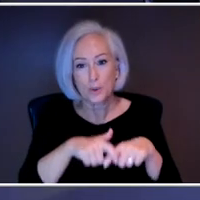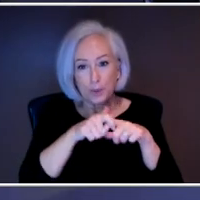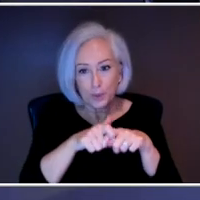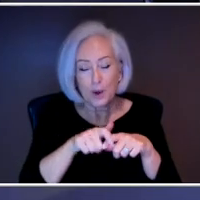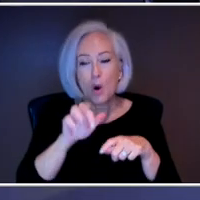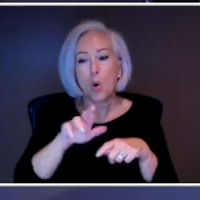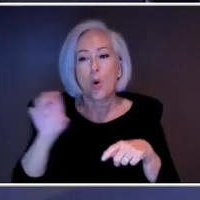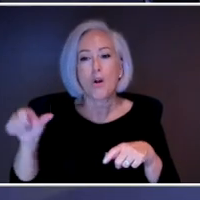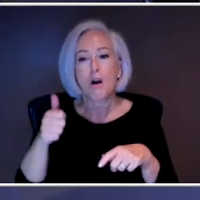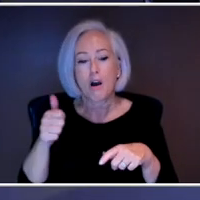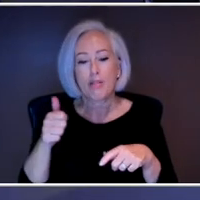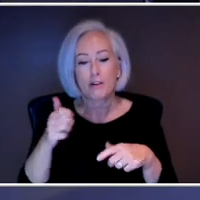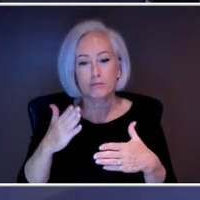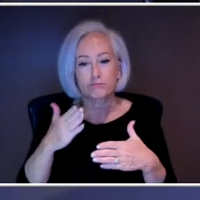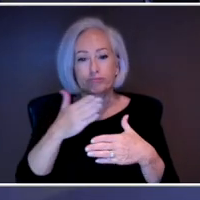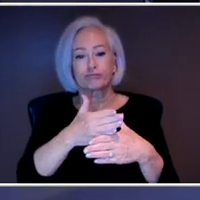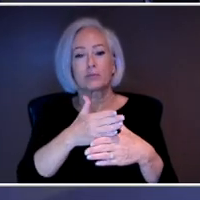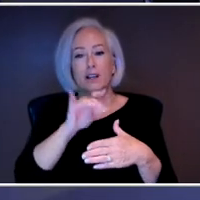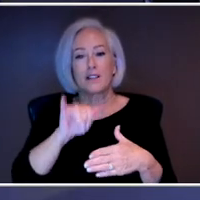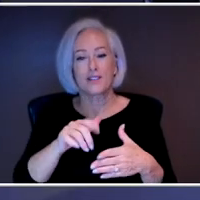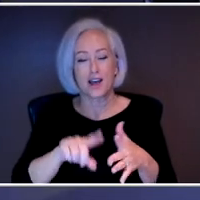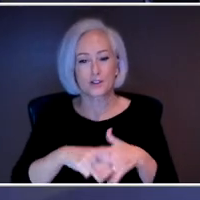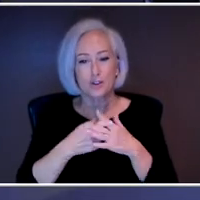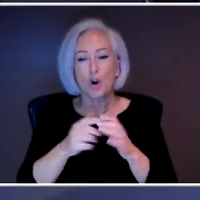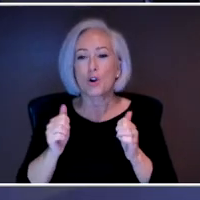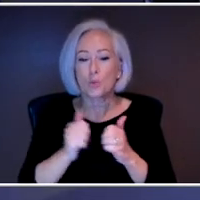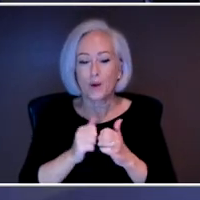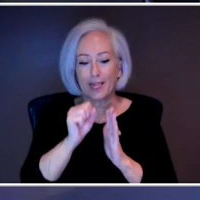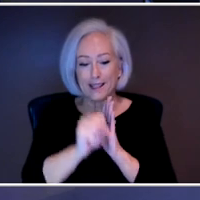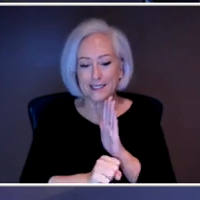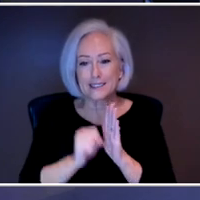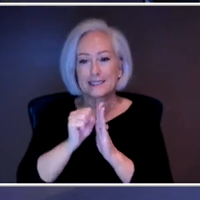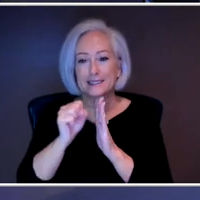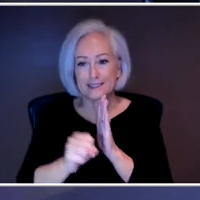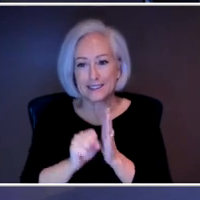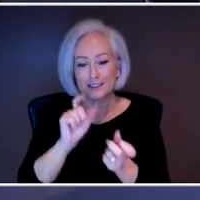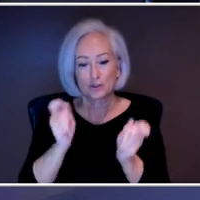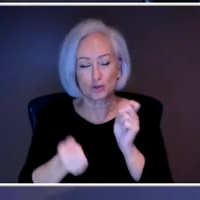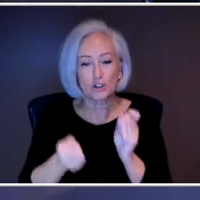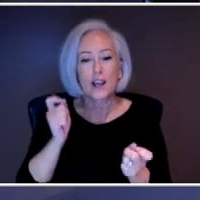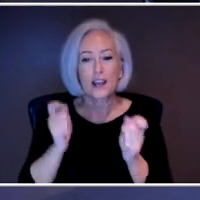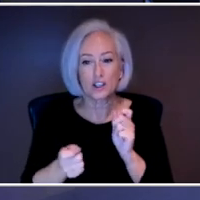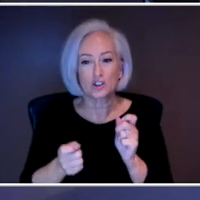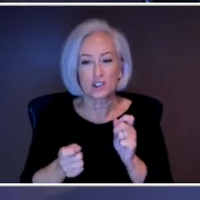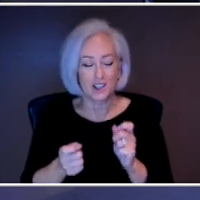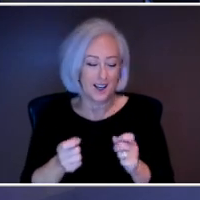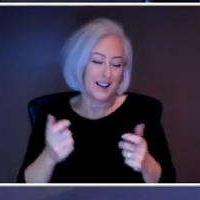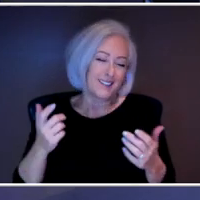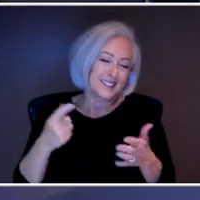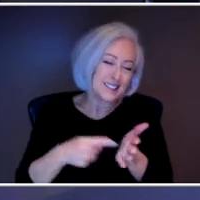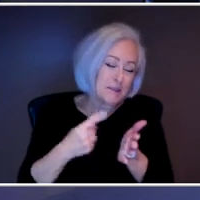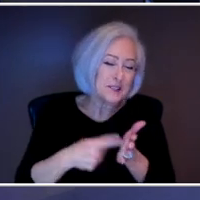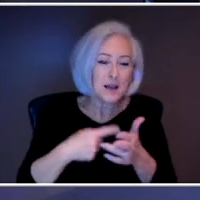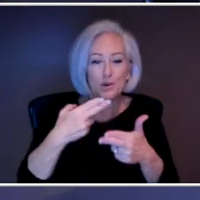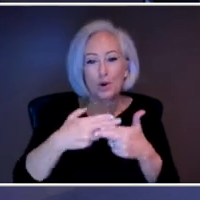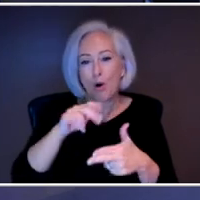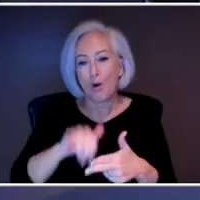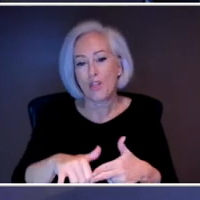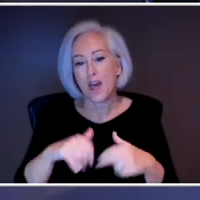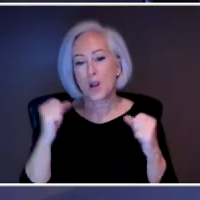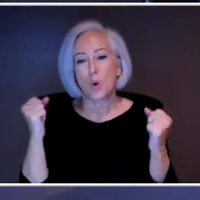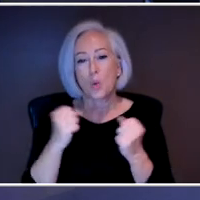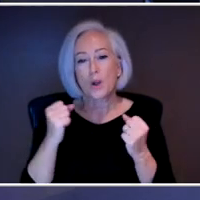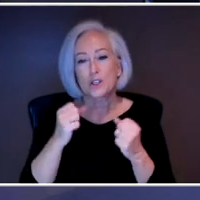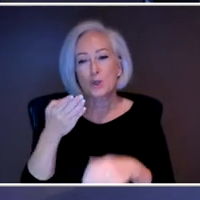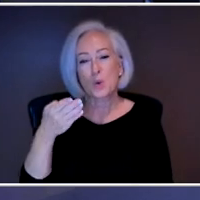to kind of call, like, kind of the winter blues. You kind of get into this funk. But it seems like we've now officially been, you know, calling it something so that people don't say, it's